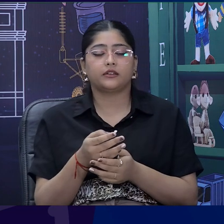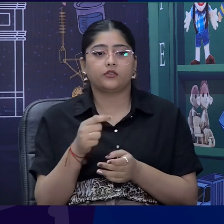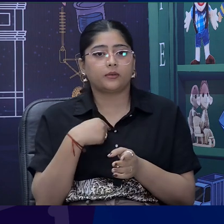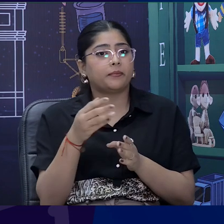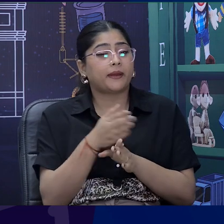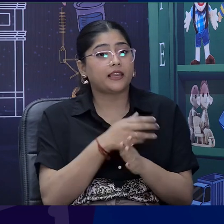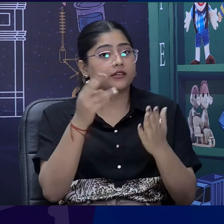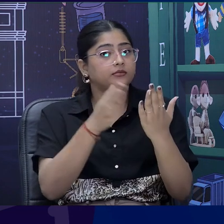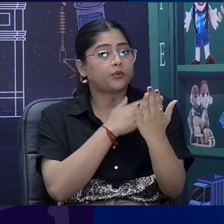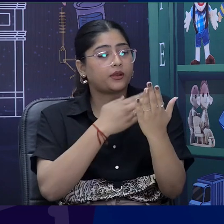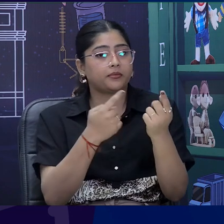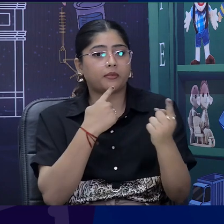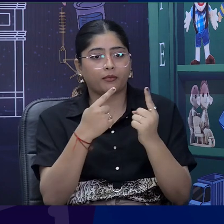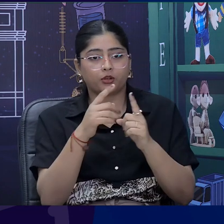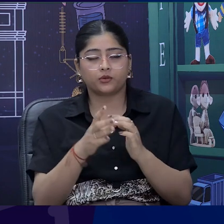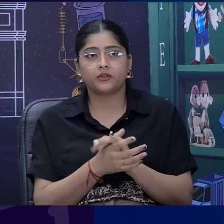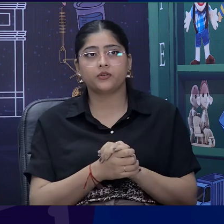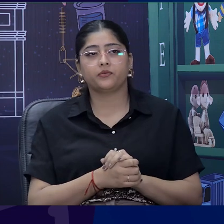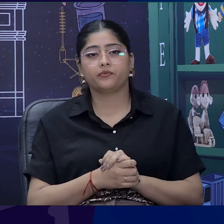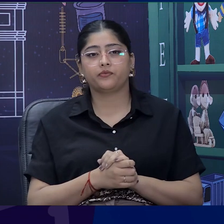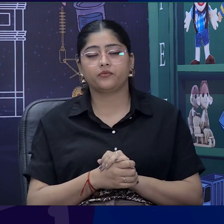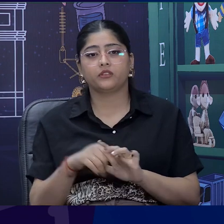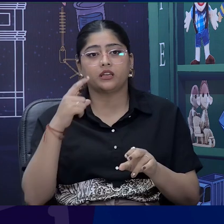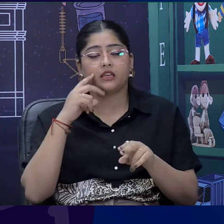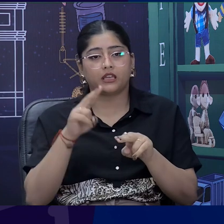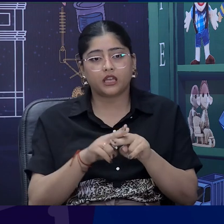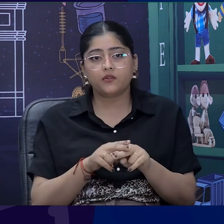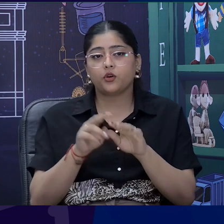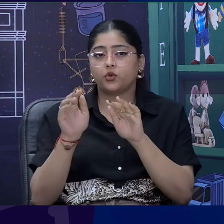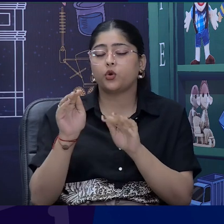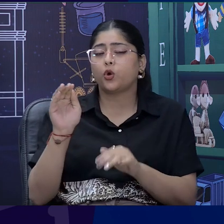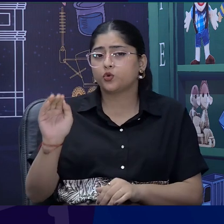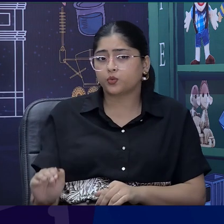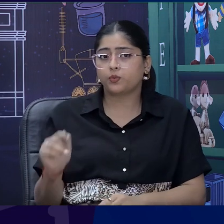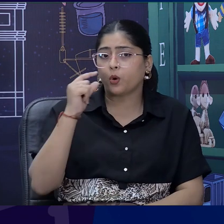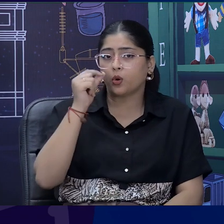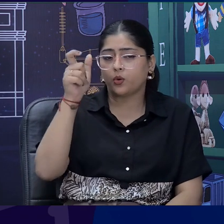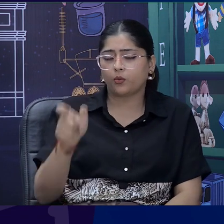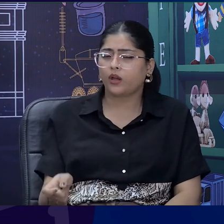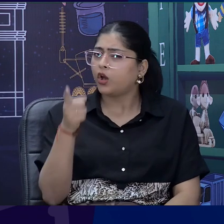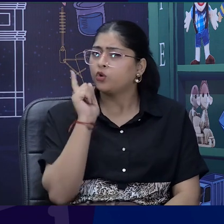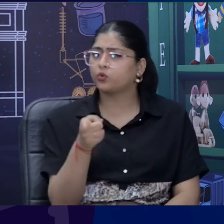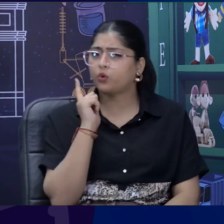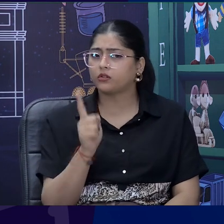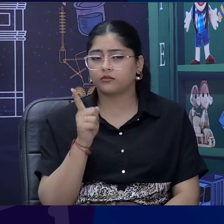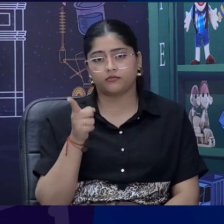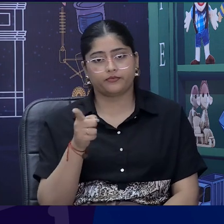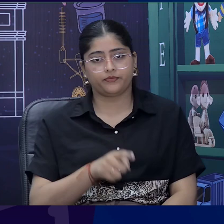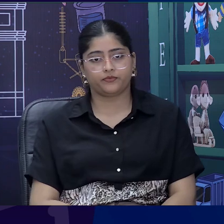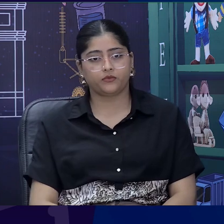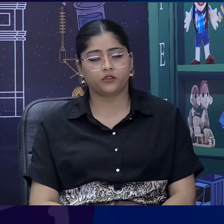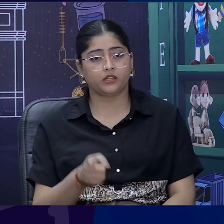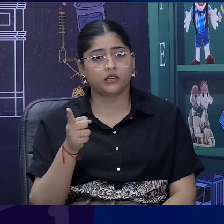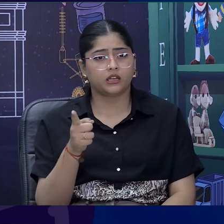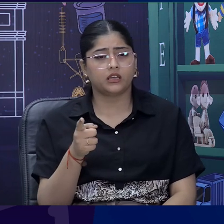So, that was a wonderful poem as there is a small boy that is he is very naughty actually but he is